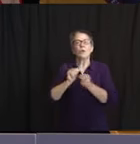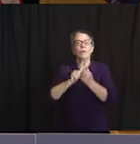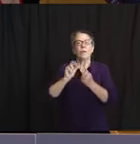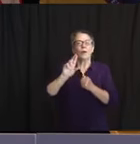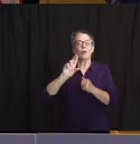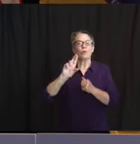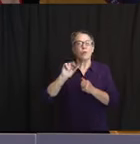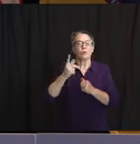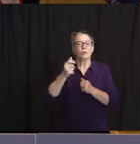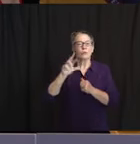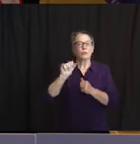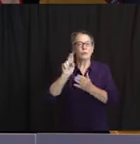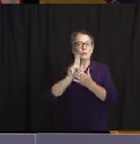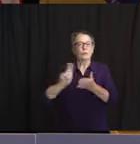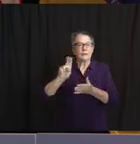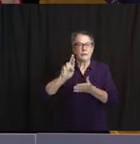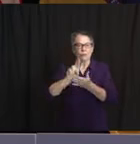testing.